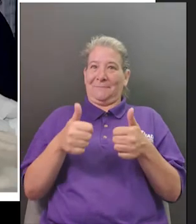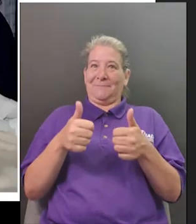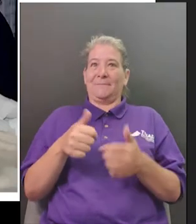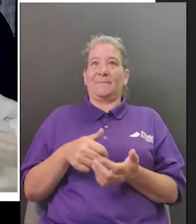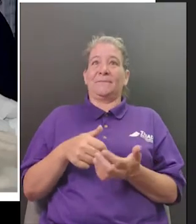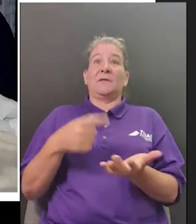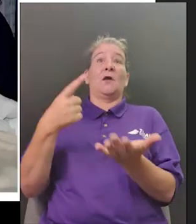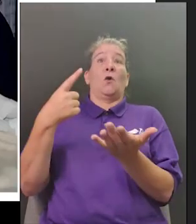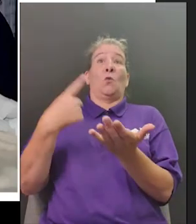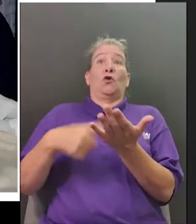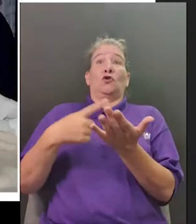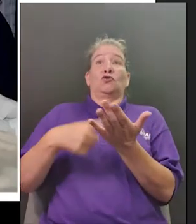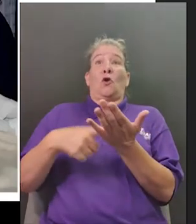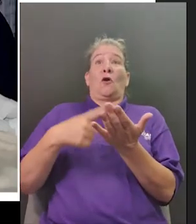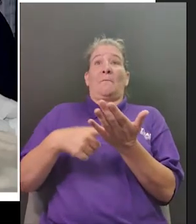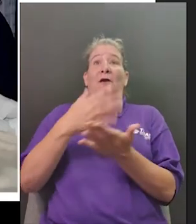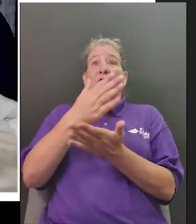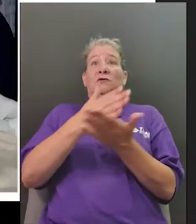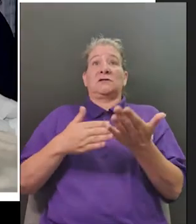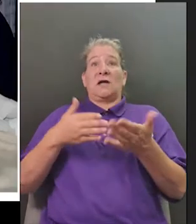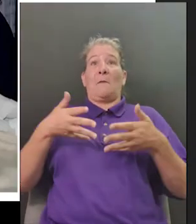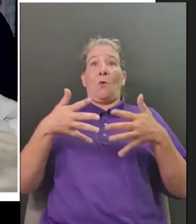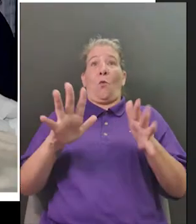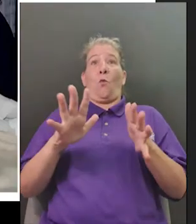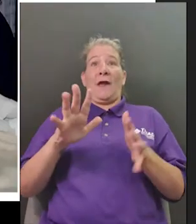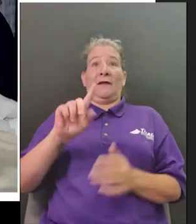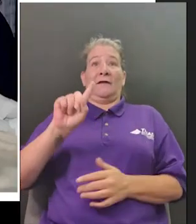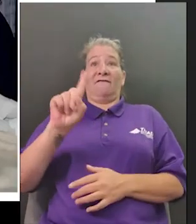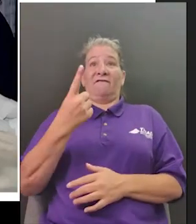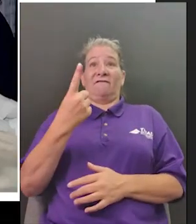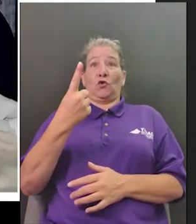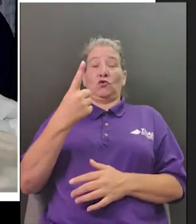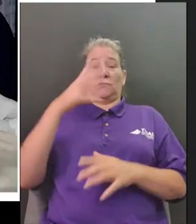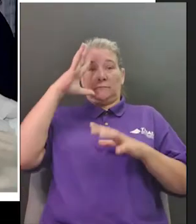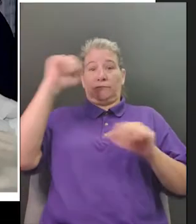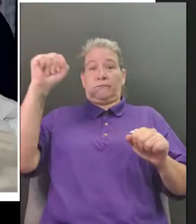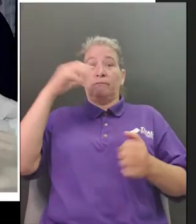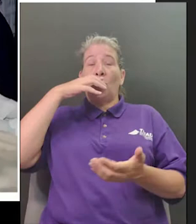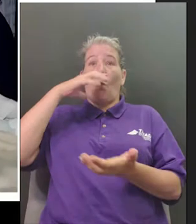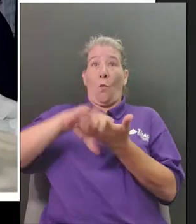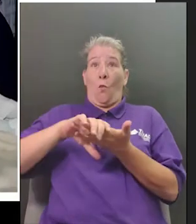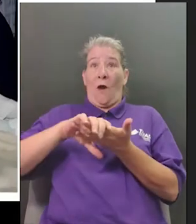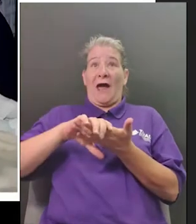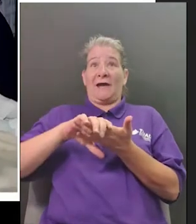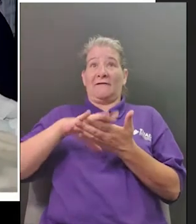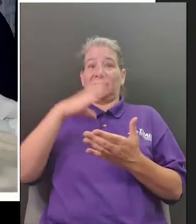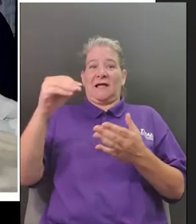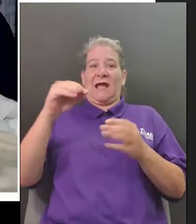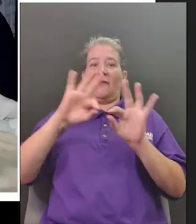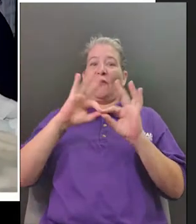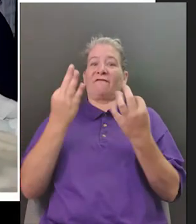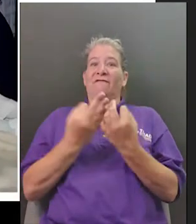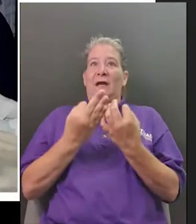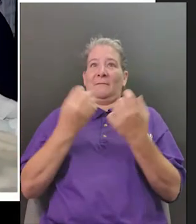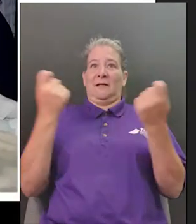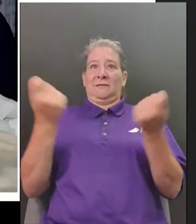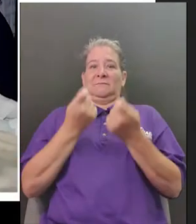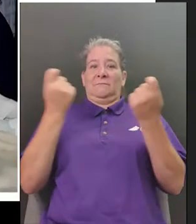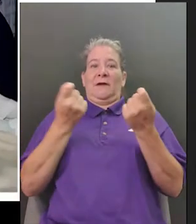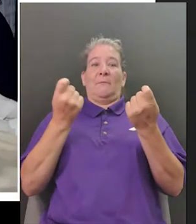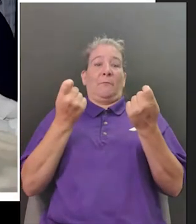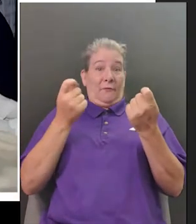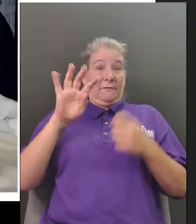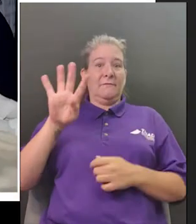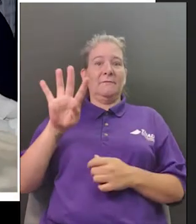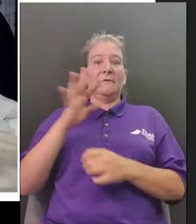ladies and first families celebrate uh fourth of july and i want to know how you